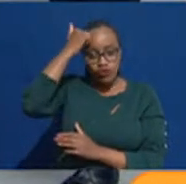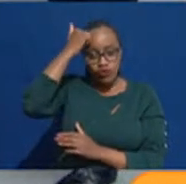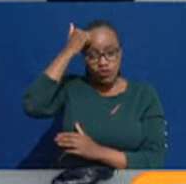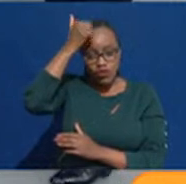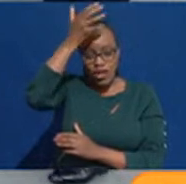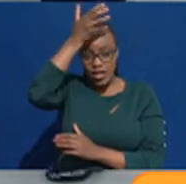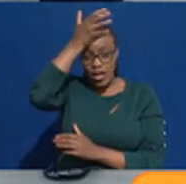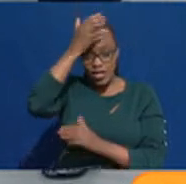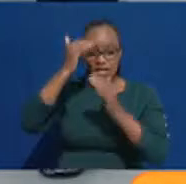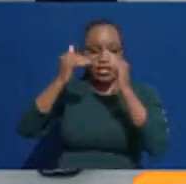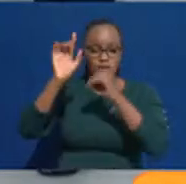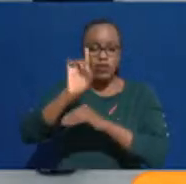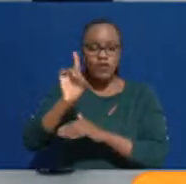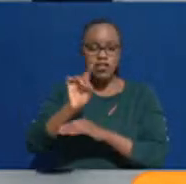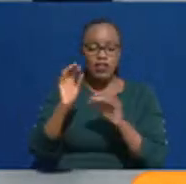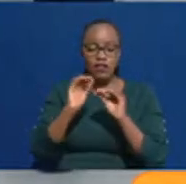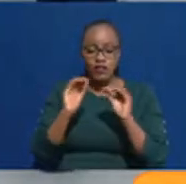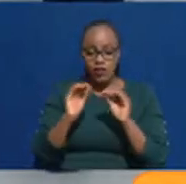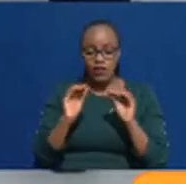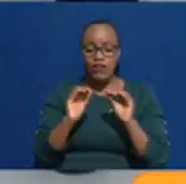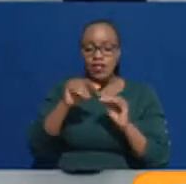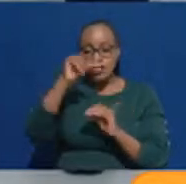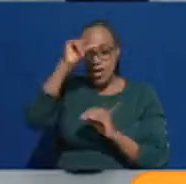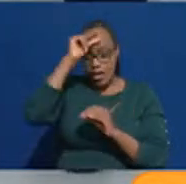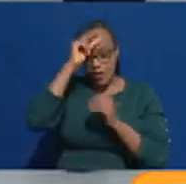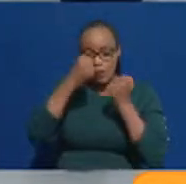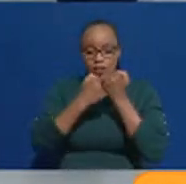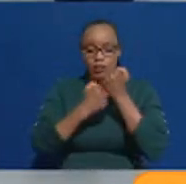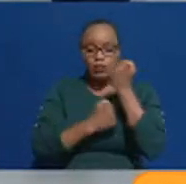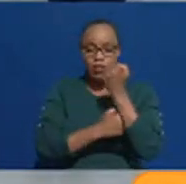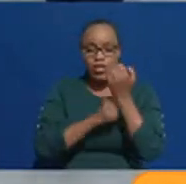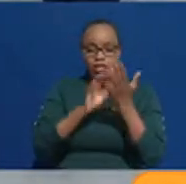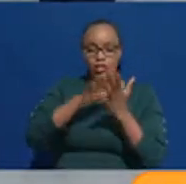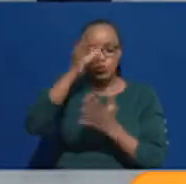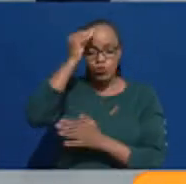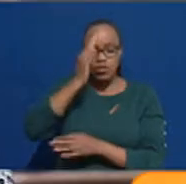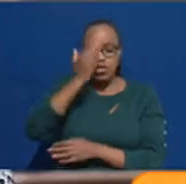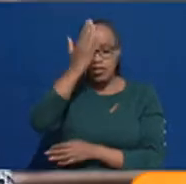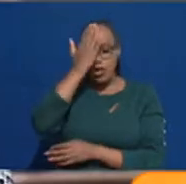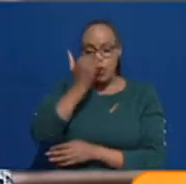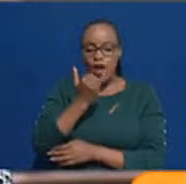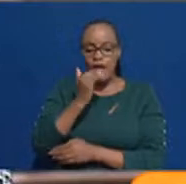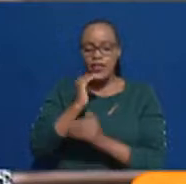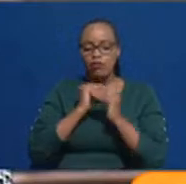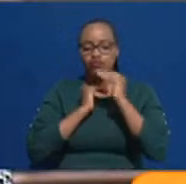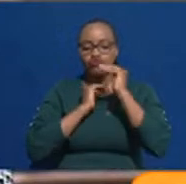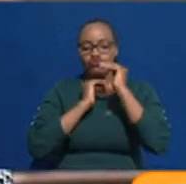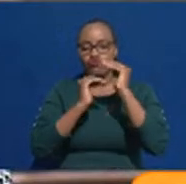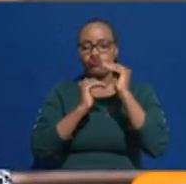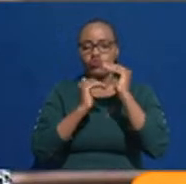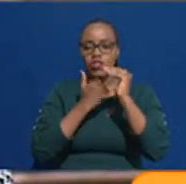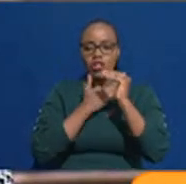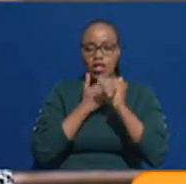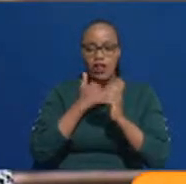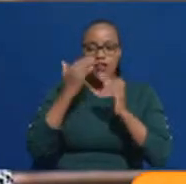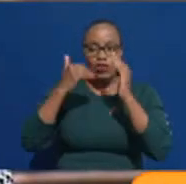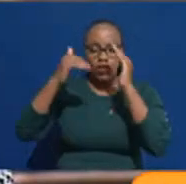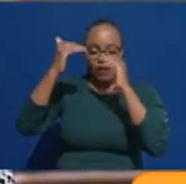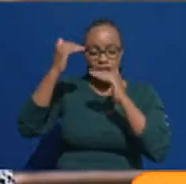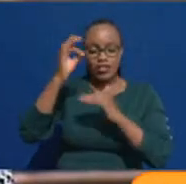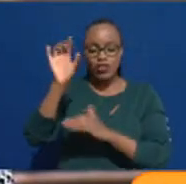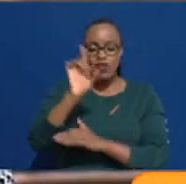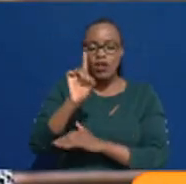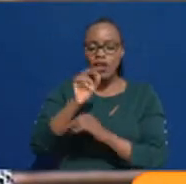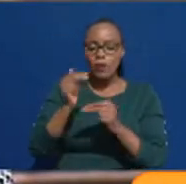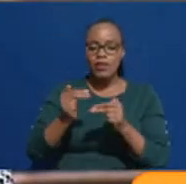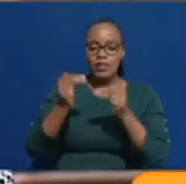at UON, because as a government-sponsored student, because the cutoff at UON is high. So,